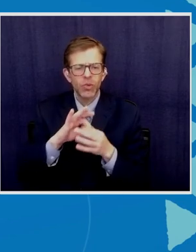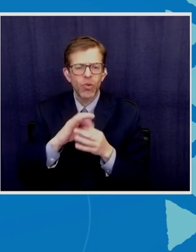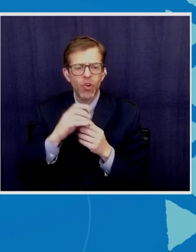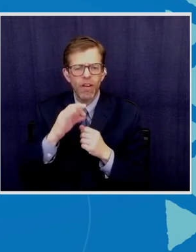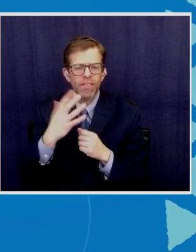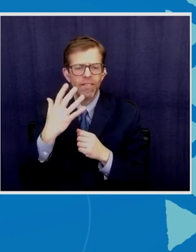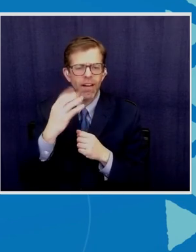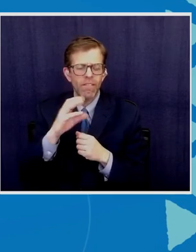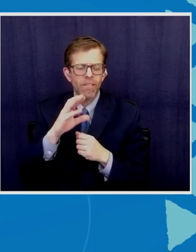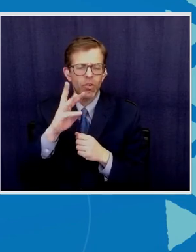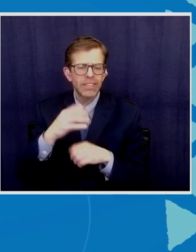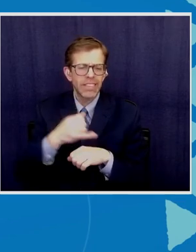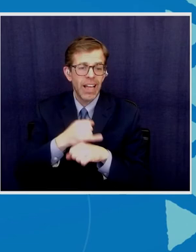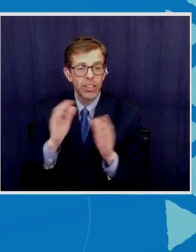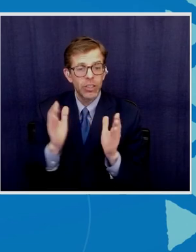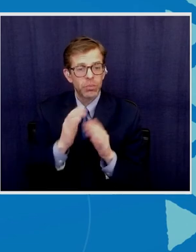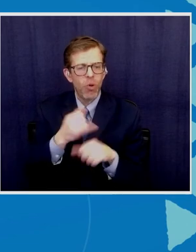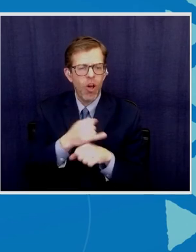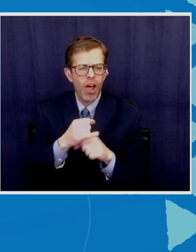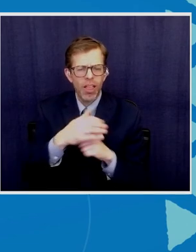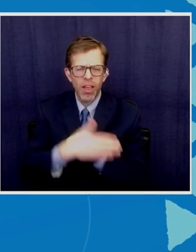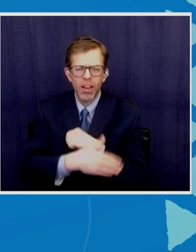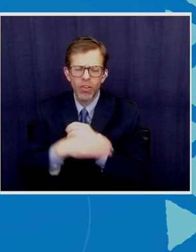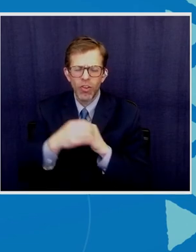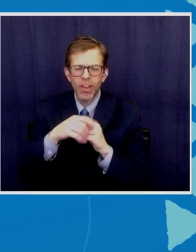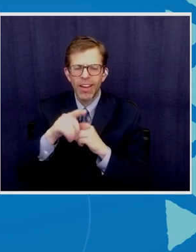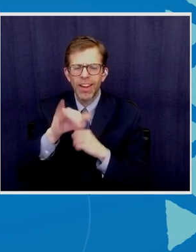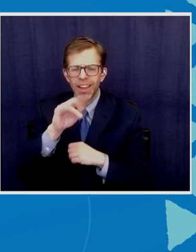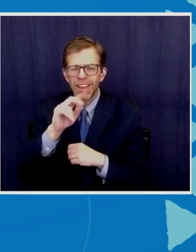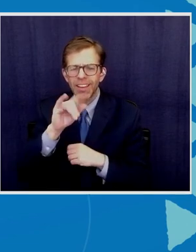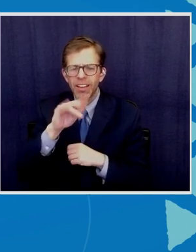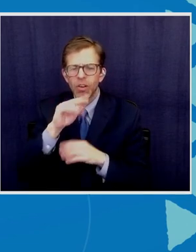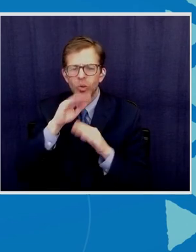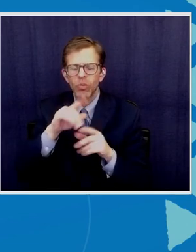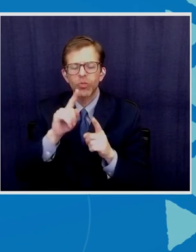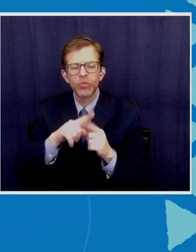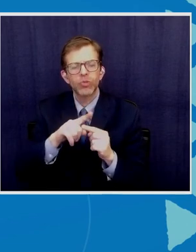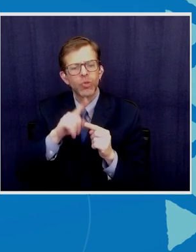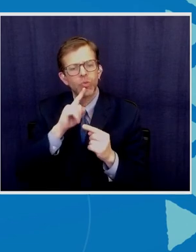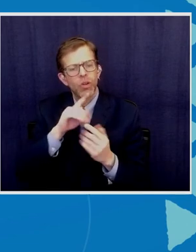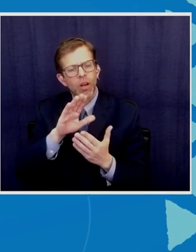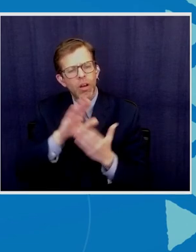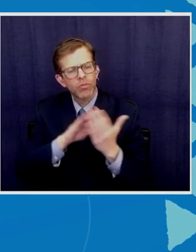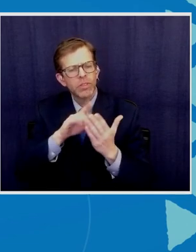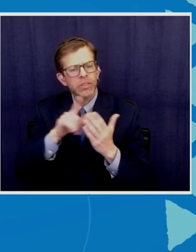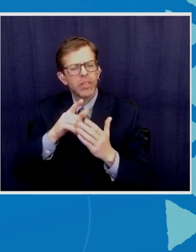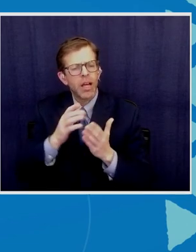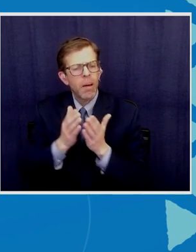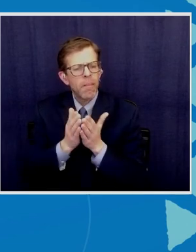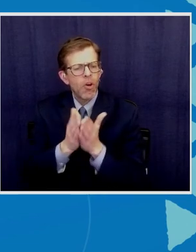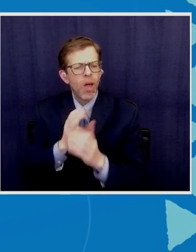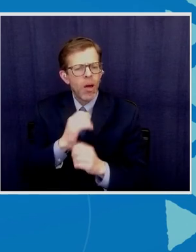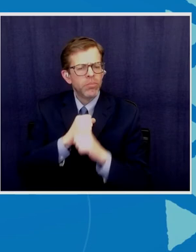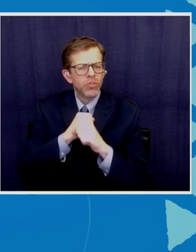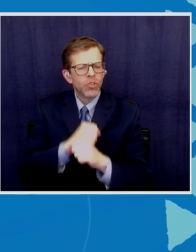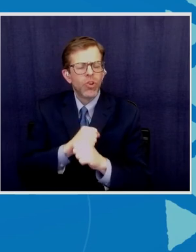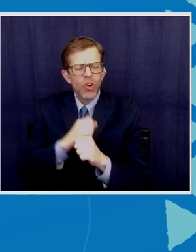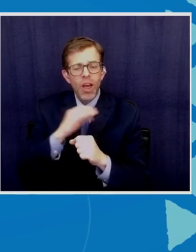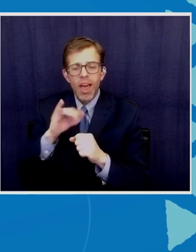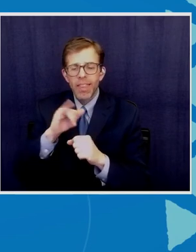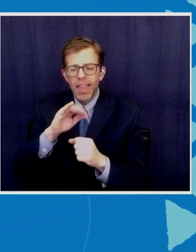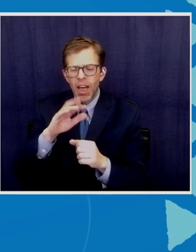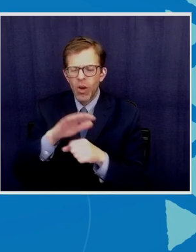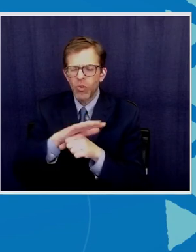island small island states in the Indian Ocean to address maritime security and they have a regional coordination center and I think such